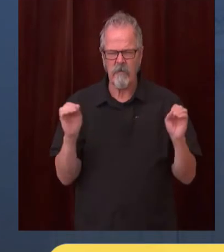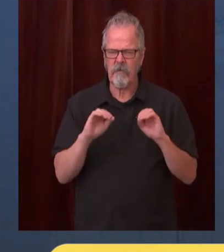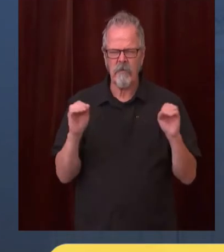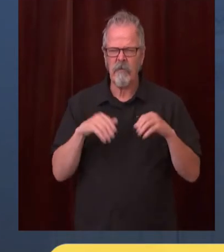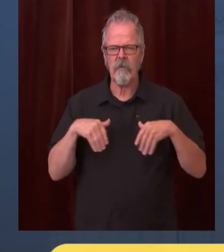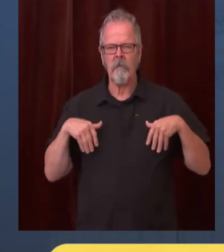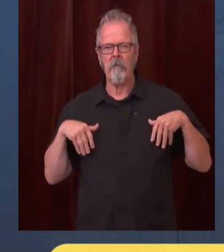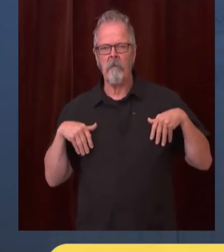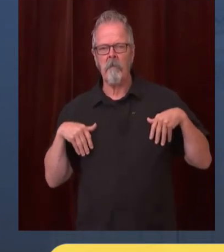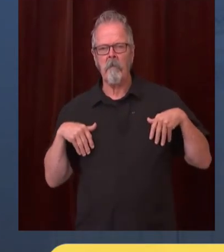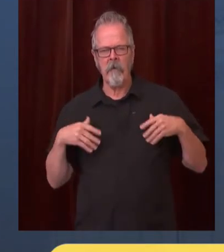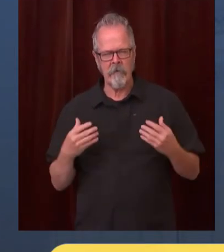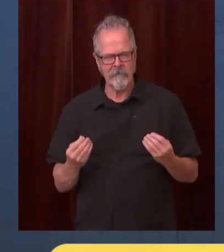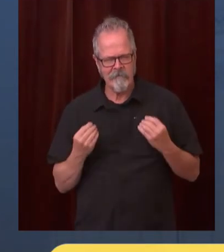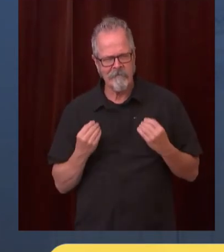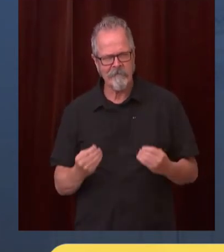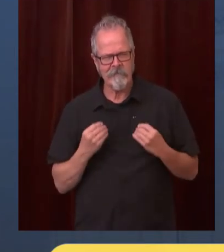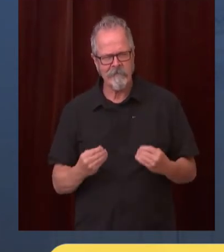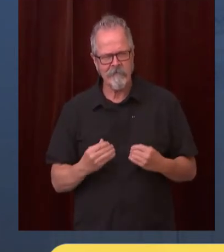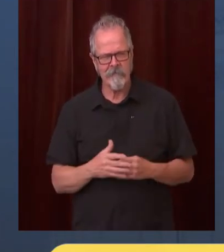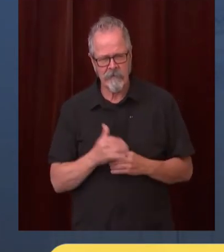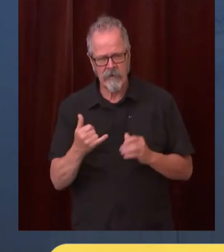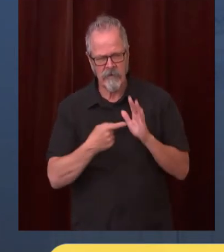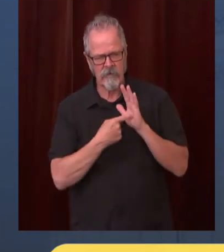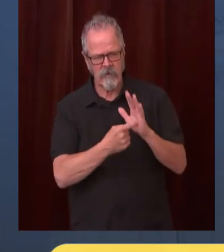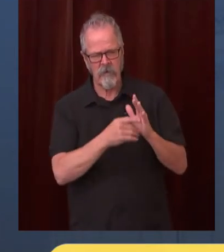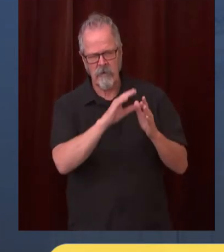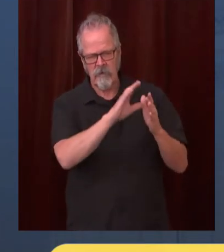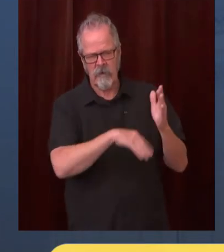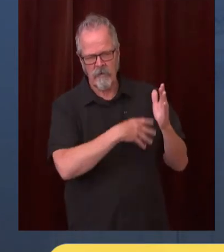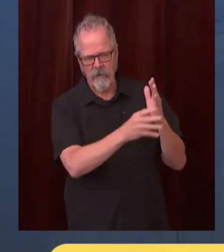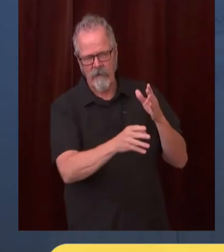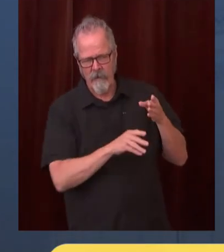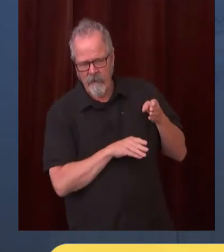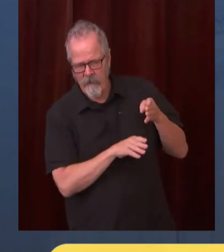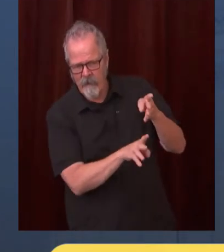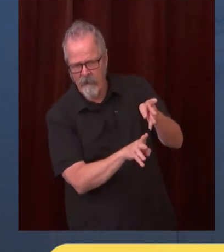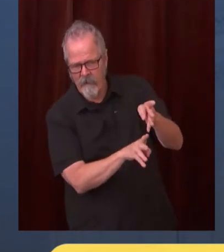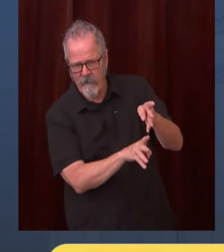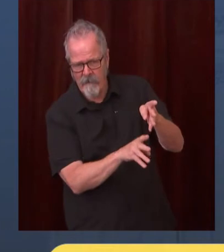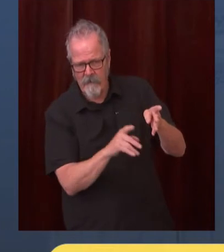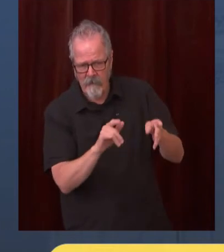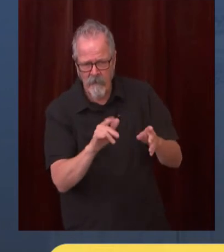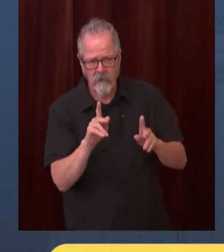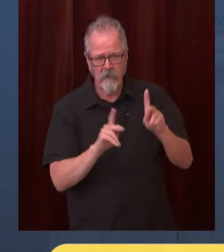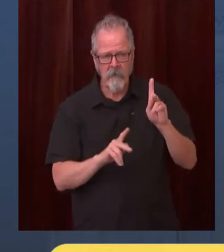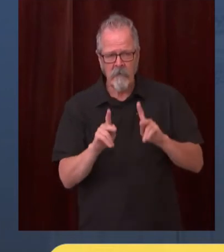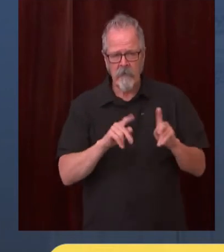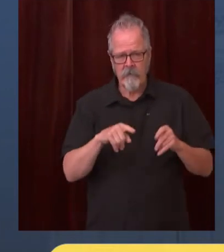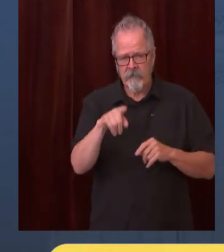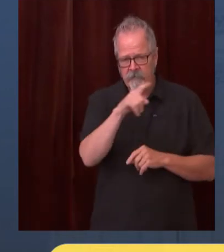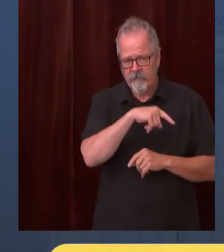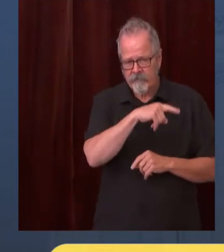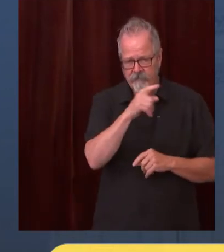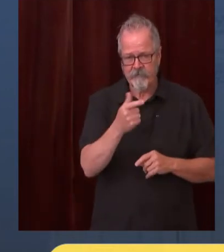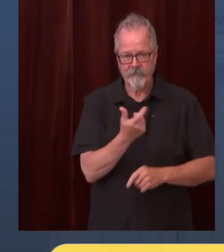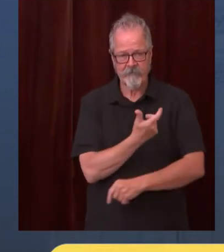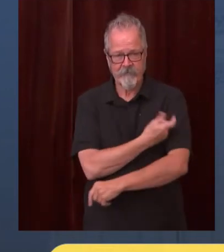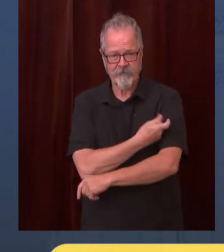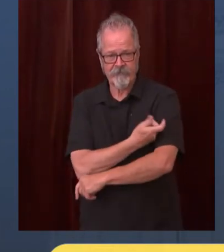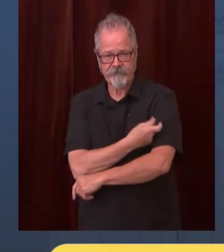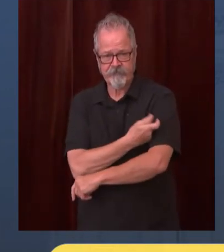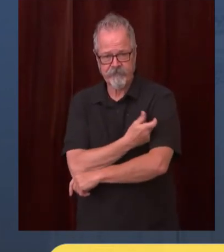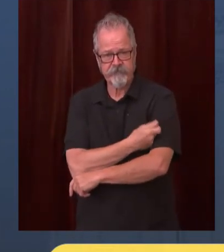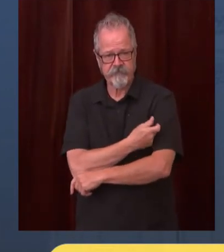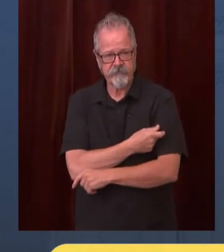highest is 84 percent in san juan and king at 83 we go down to ferry at